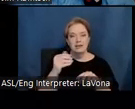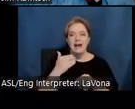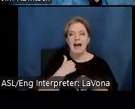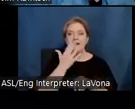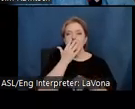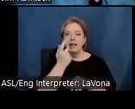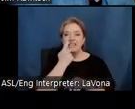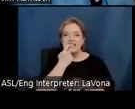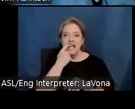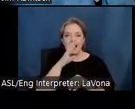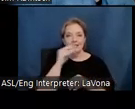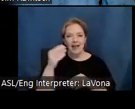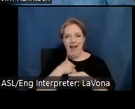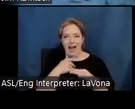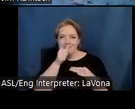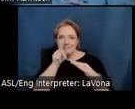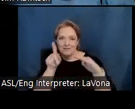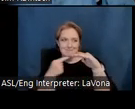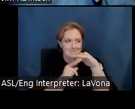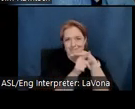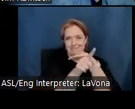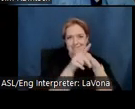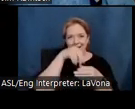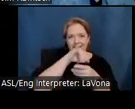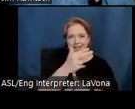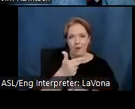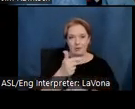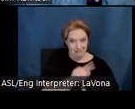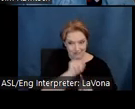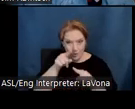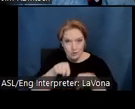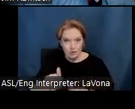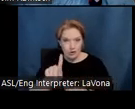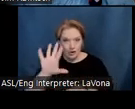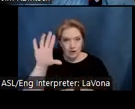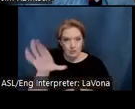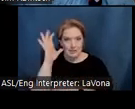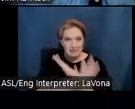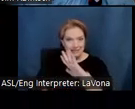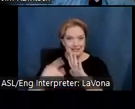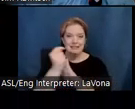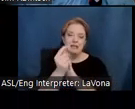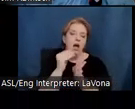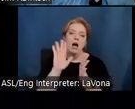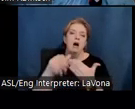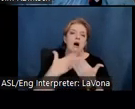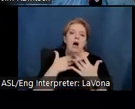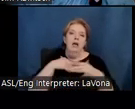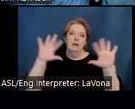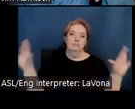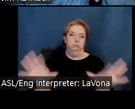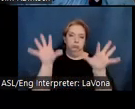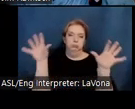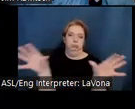passages. You venture here during the winter holidays and the entire extravaganza is lit up and tricked out